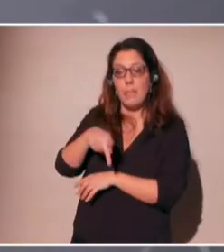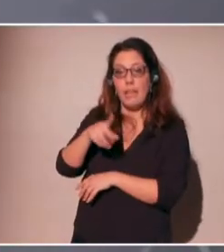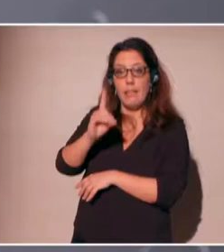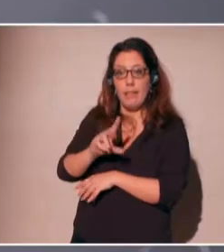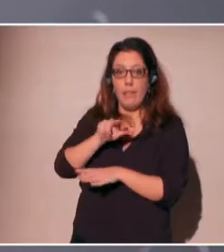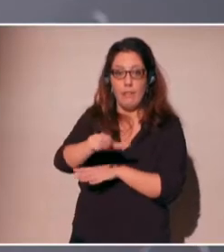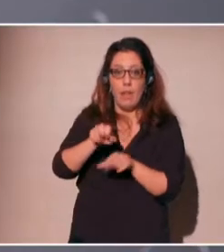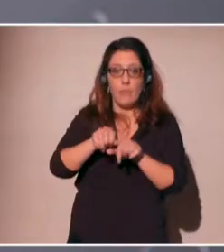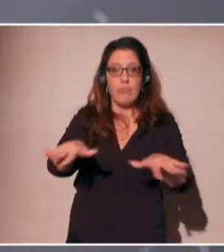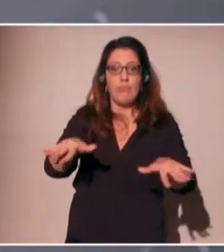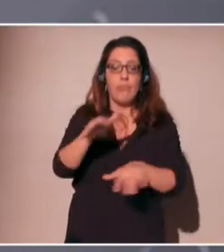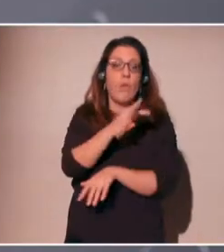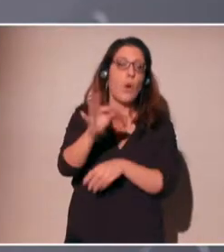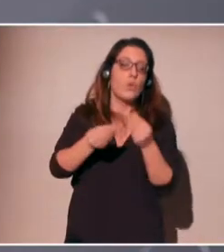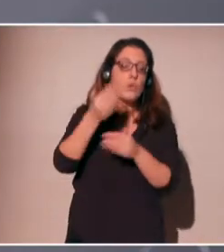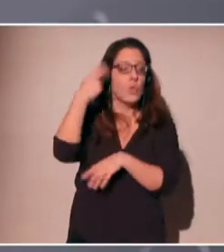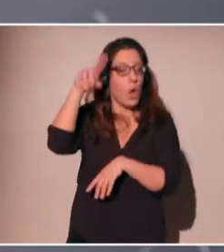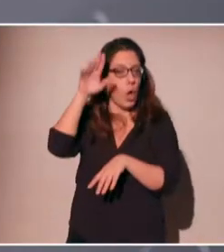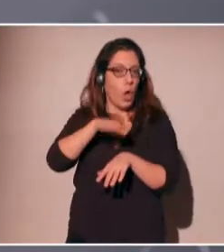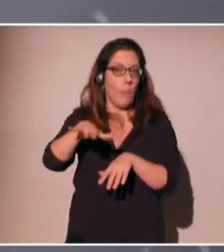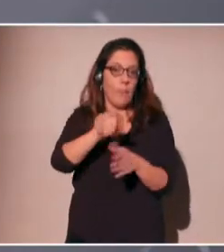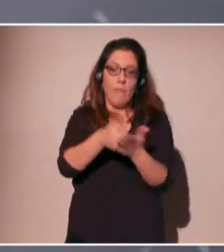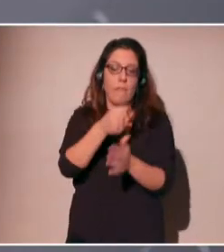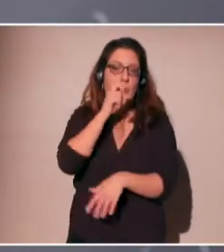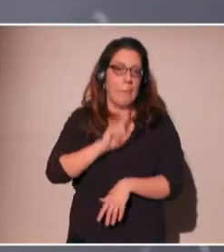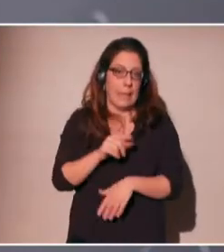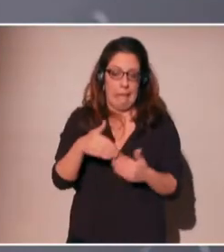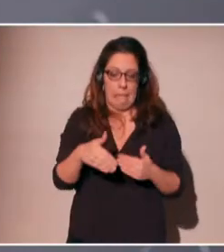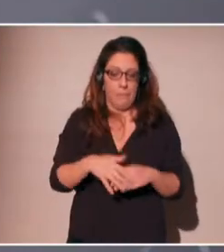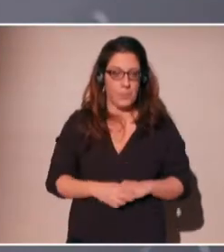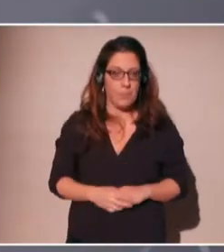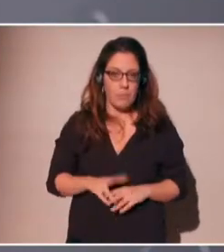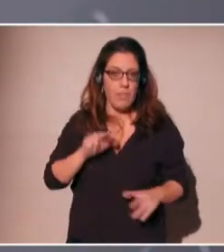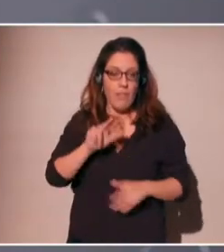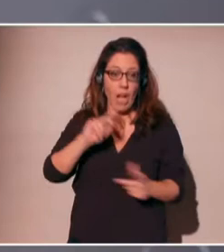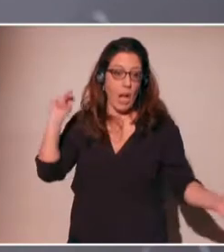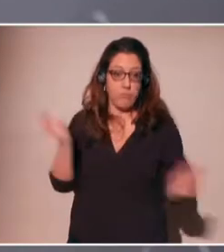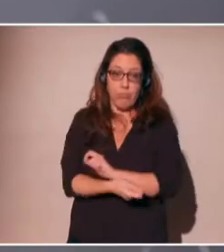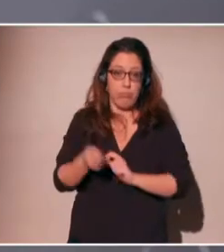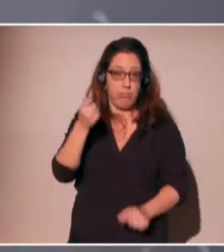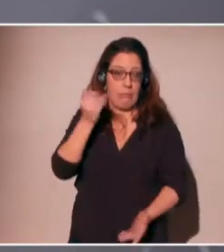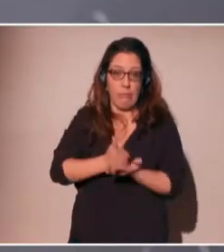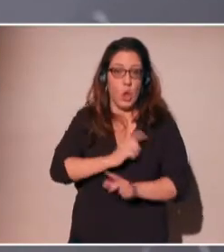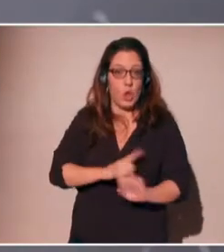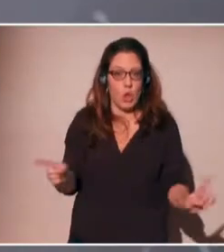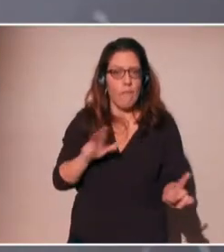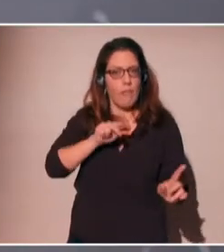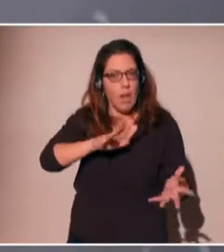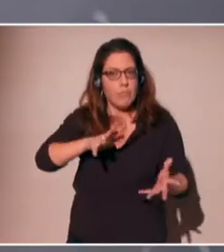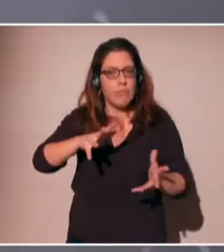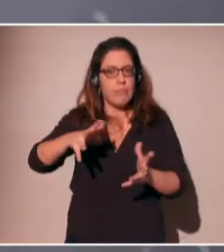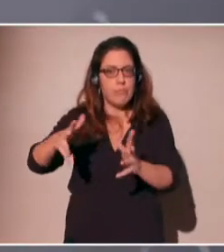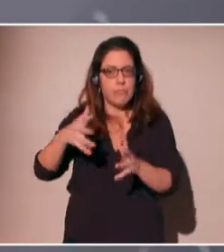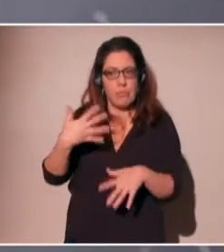way in which information is shared. The GDPR is going to be introduced by the end of